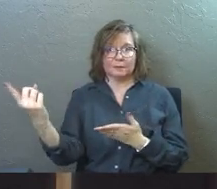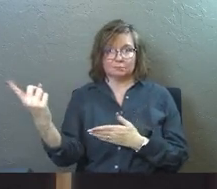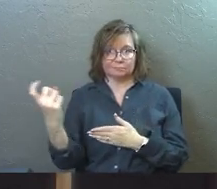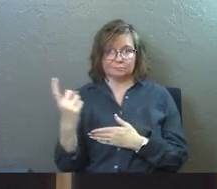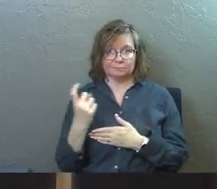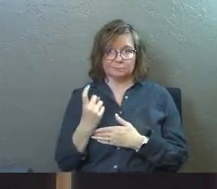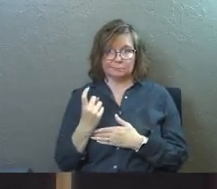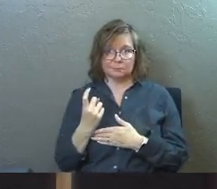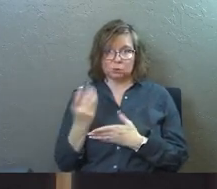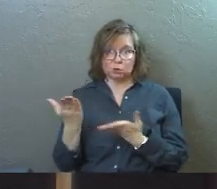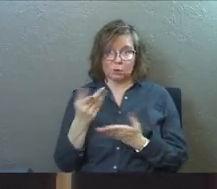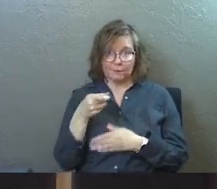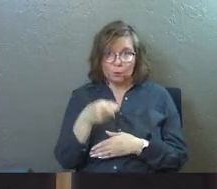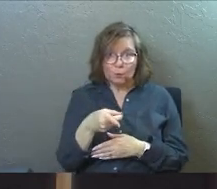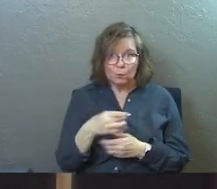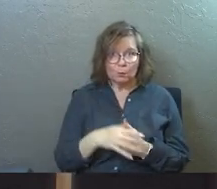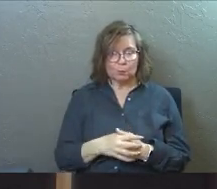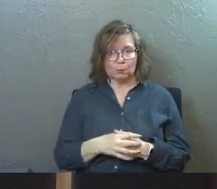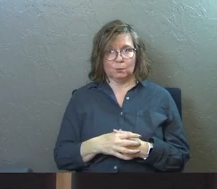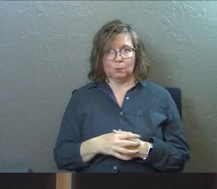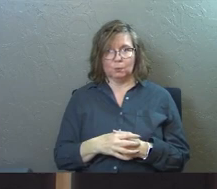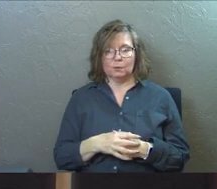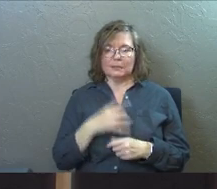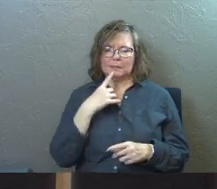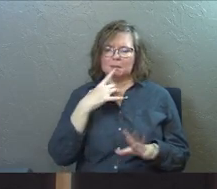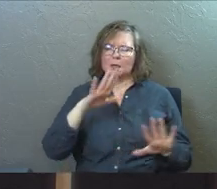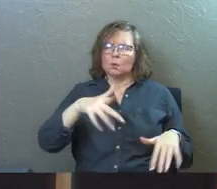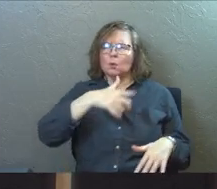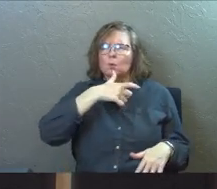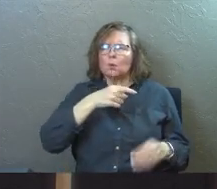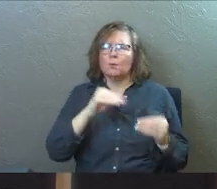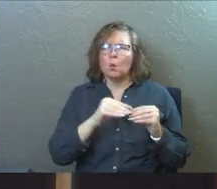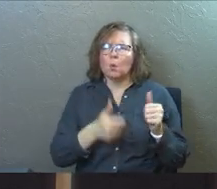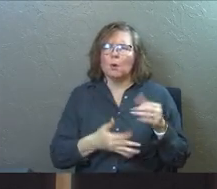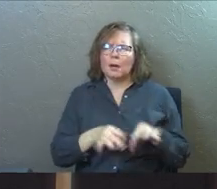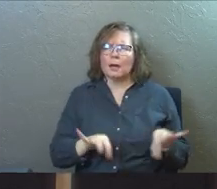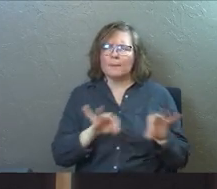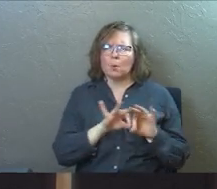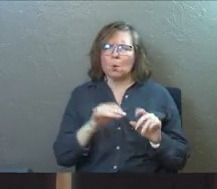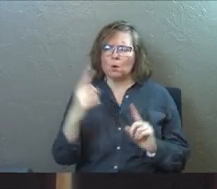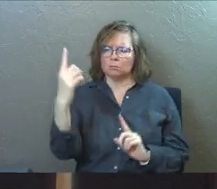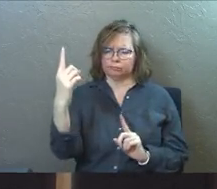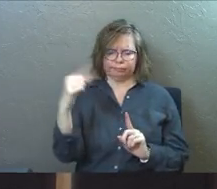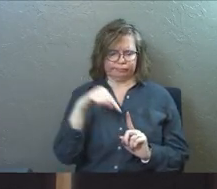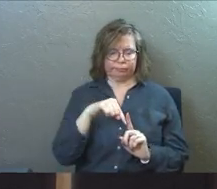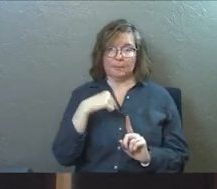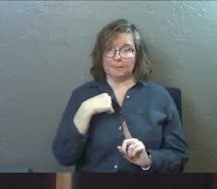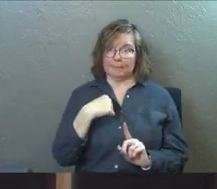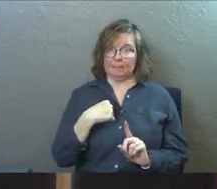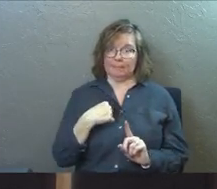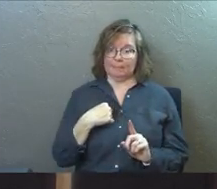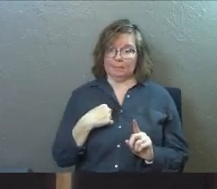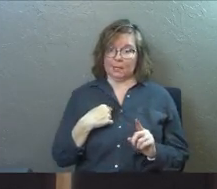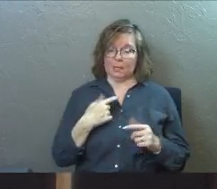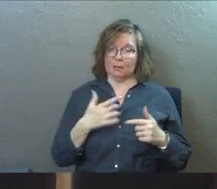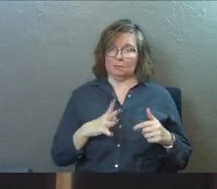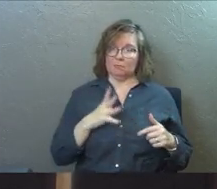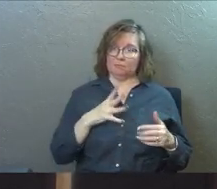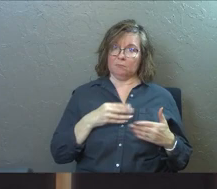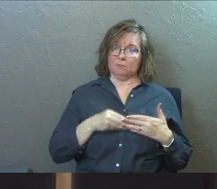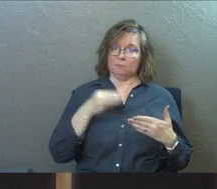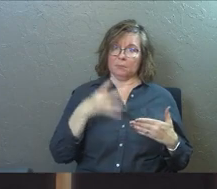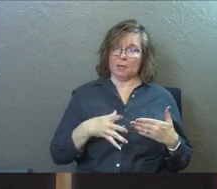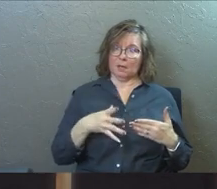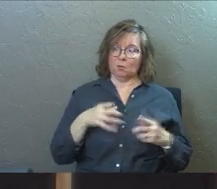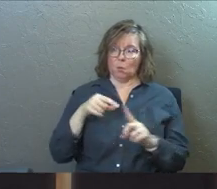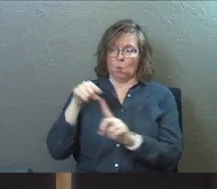come in order to serve you. He says, who is more important in the social structure? Well, they